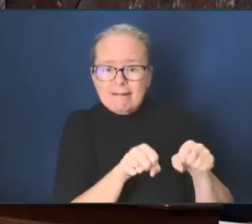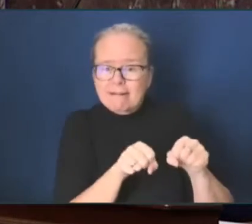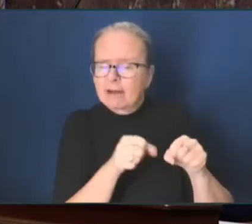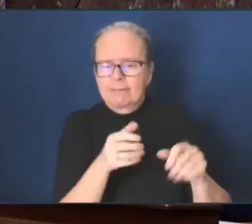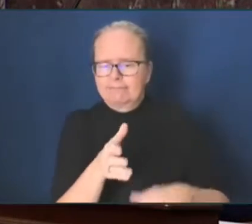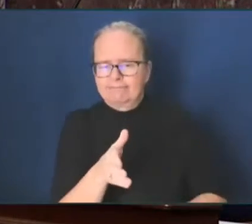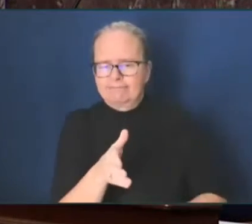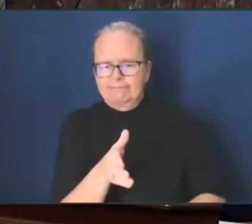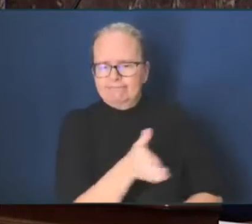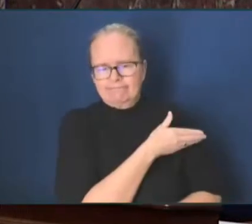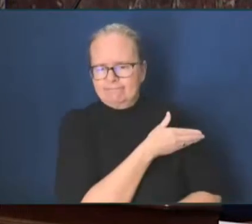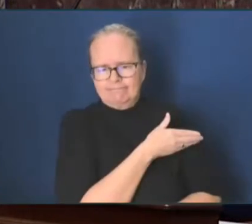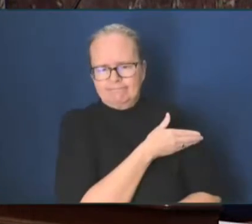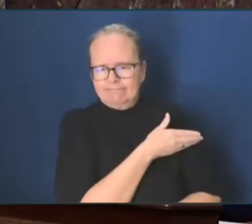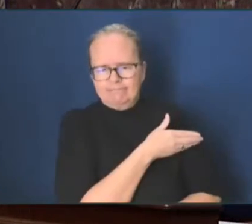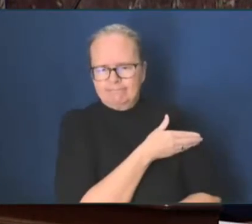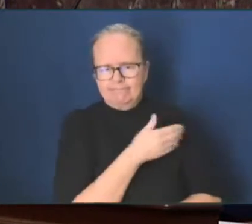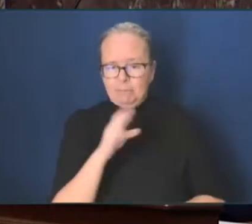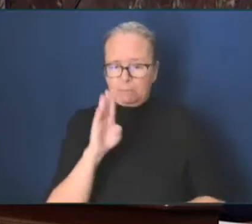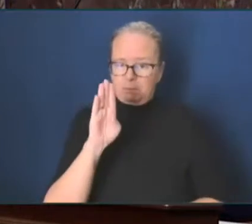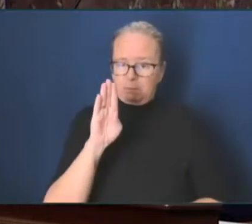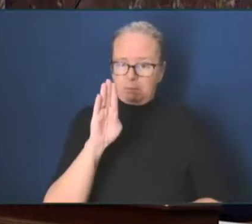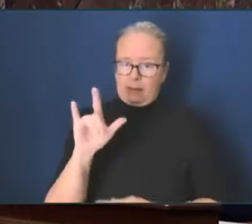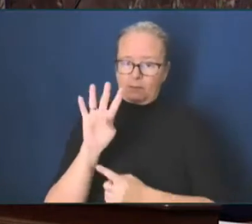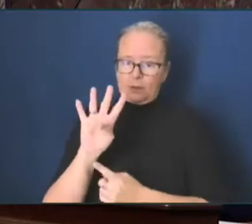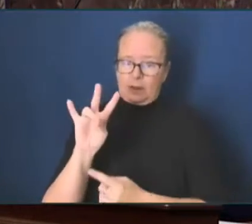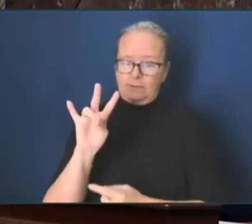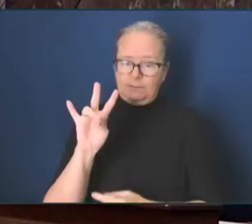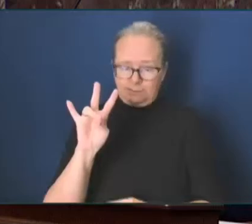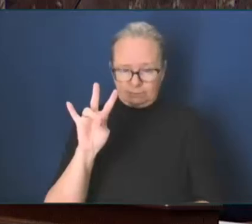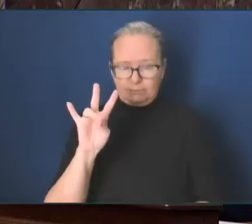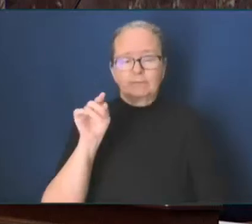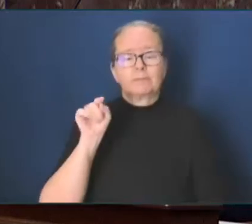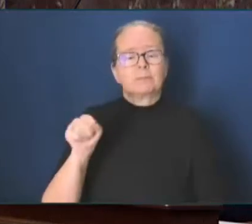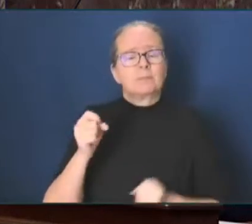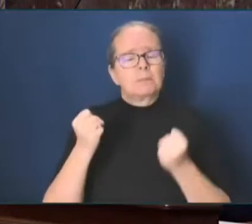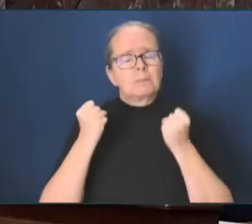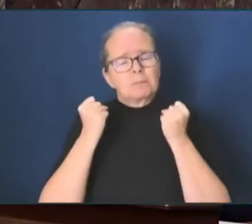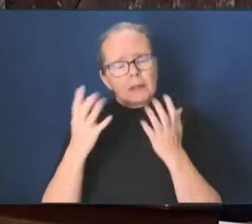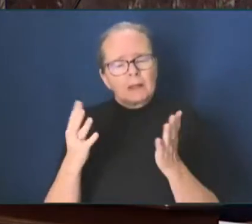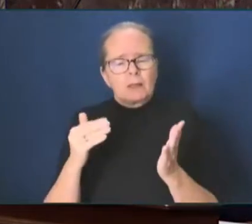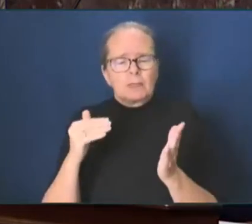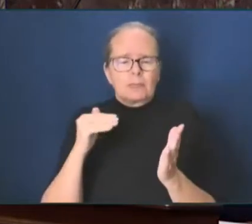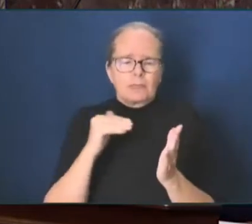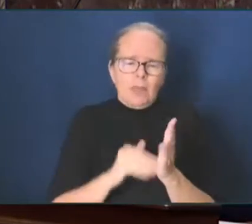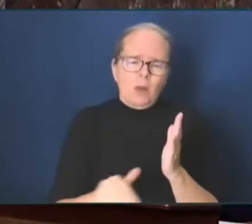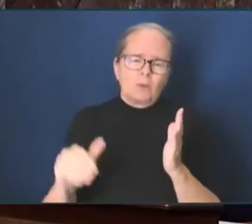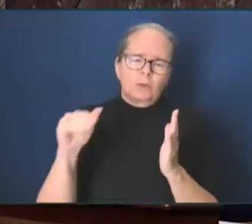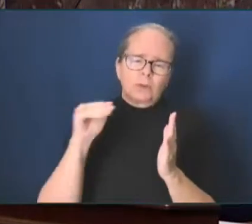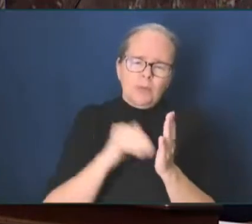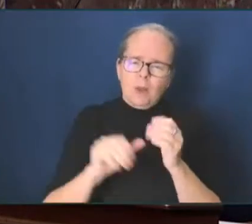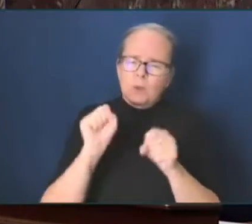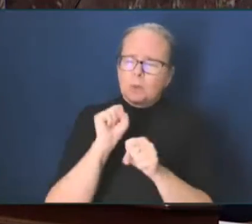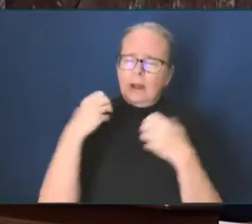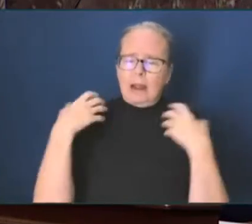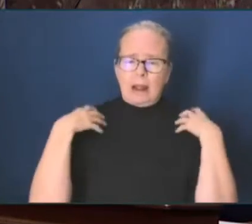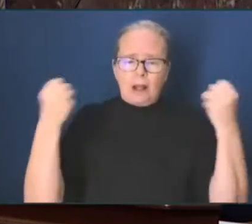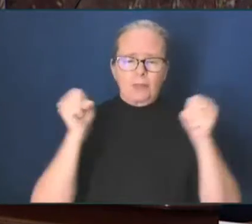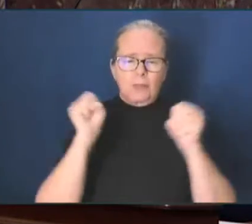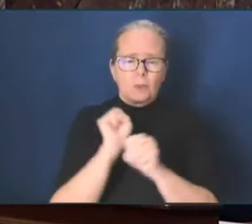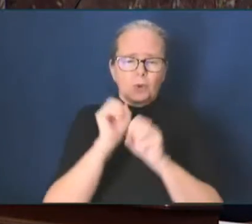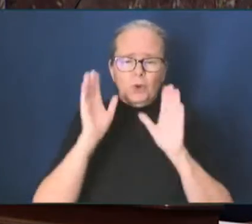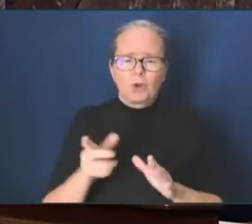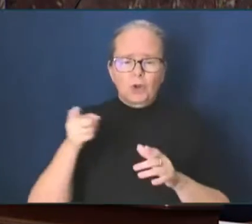of healthcare workers returned home. They returned home to stable jobs with improved pay, job